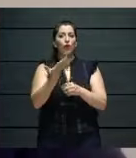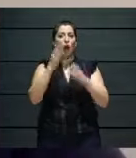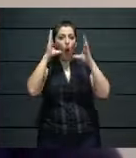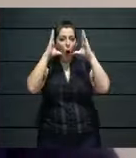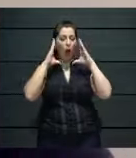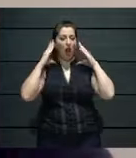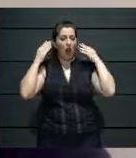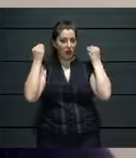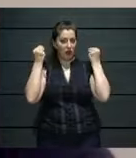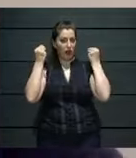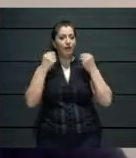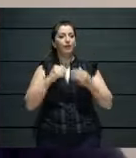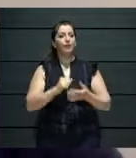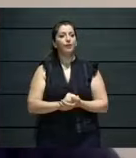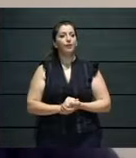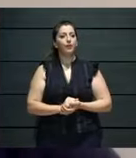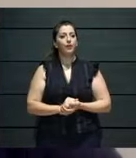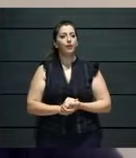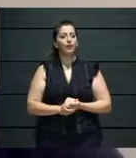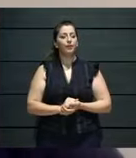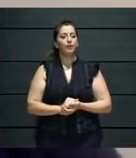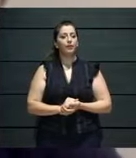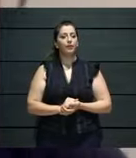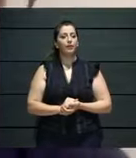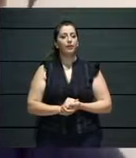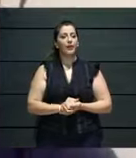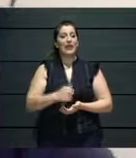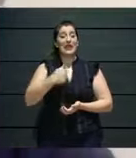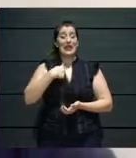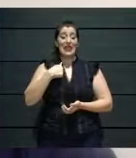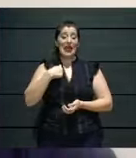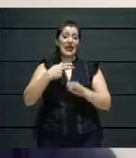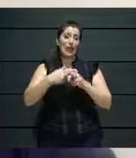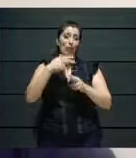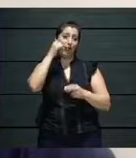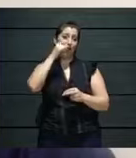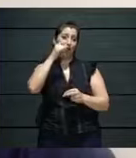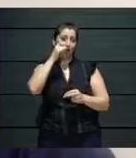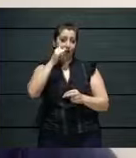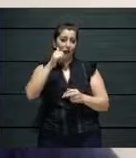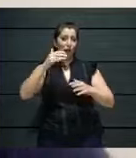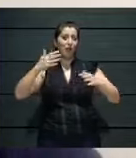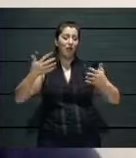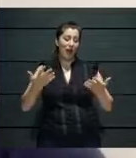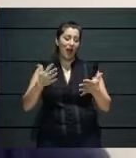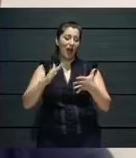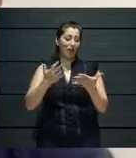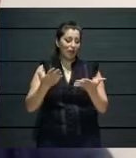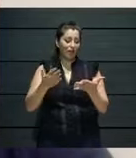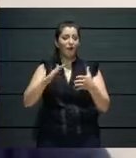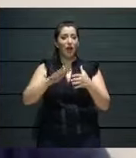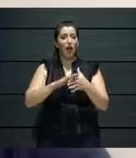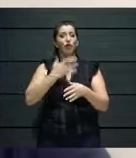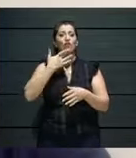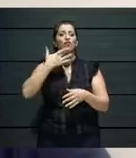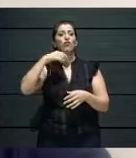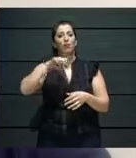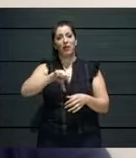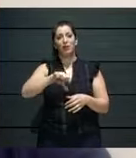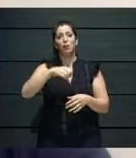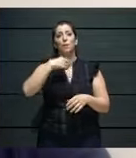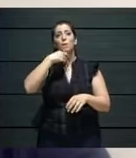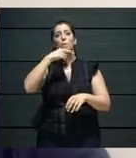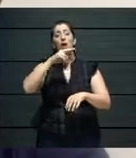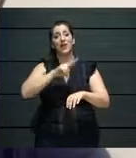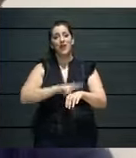I'm speaking to you on film because unfortunately we're not able to be live